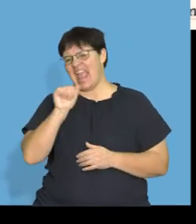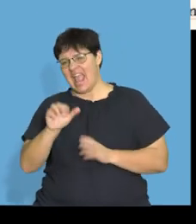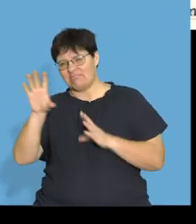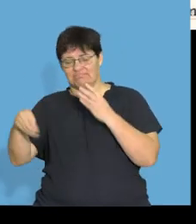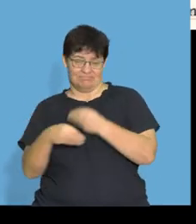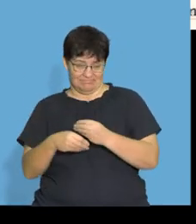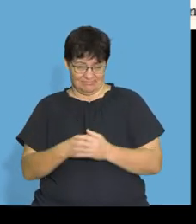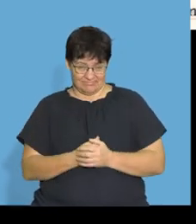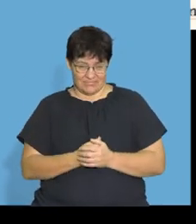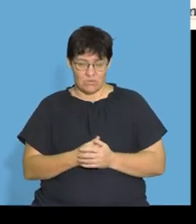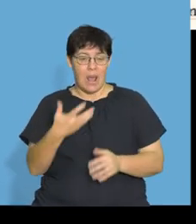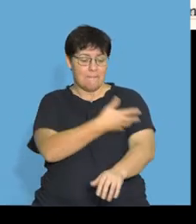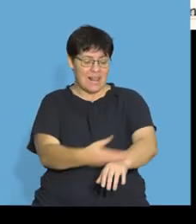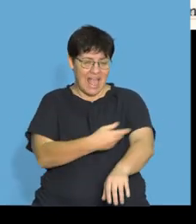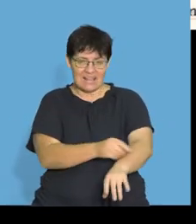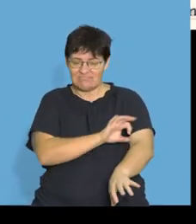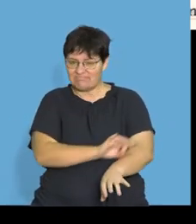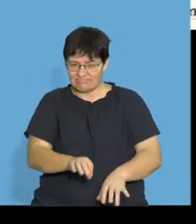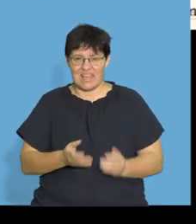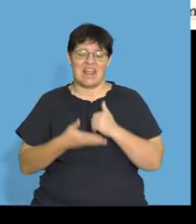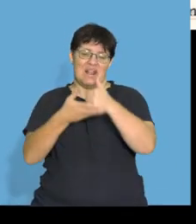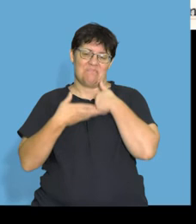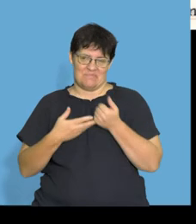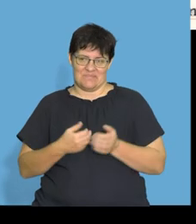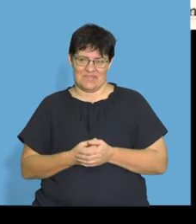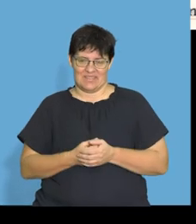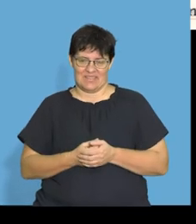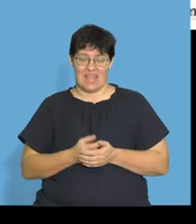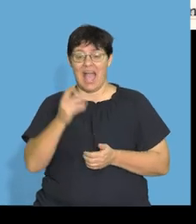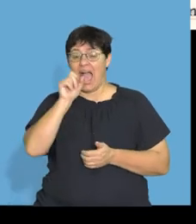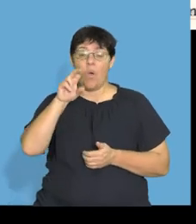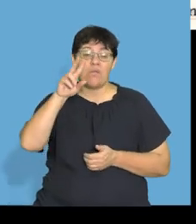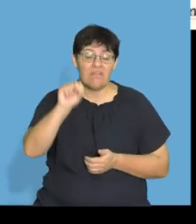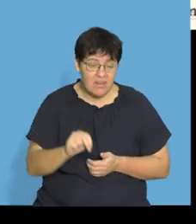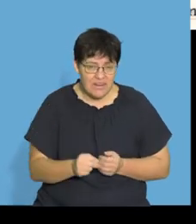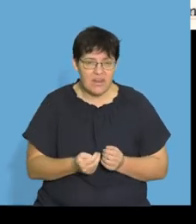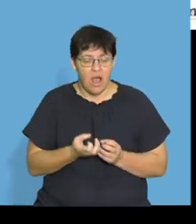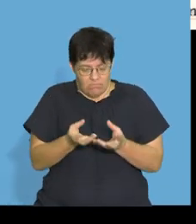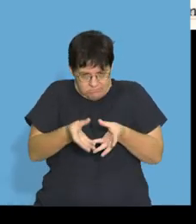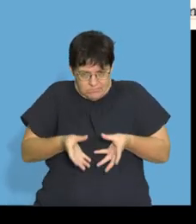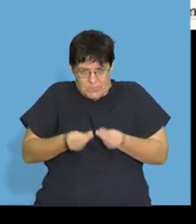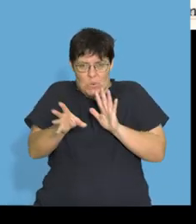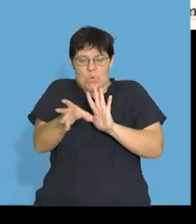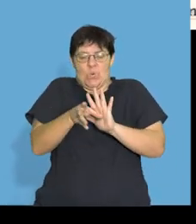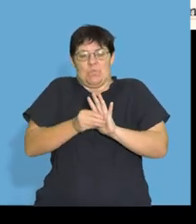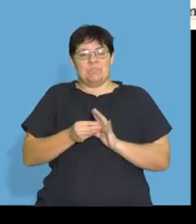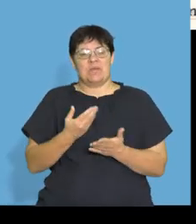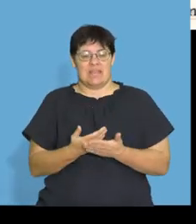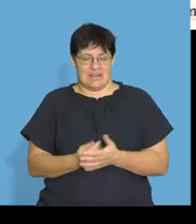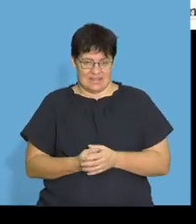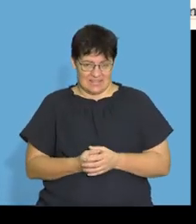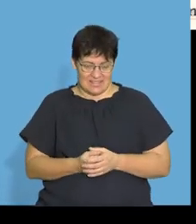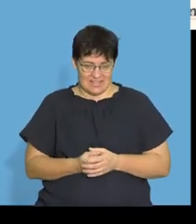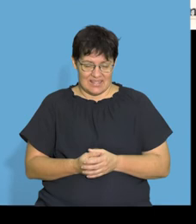it helps with your blood vessels. It helps if you absorb iron, right? We looked at iron when we did nutrients.